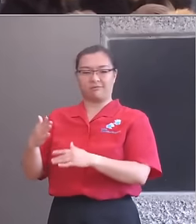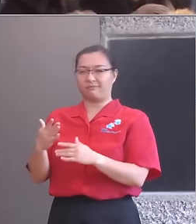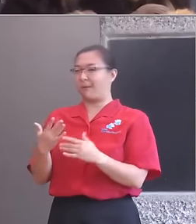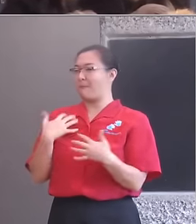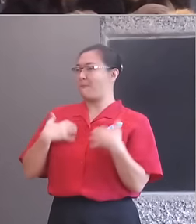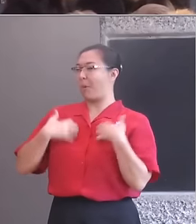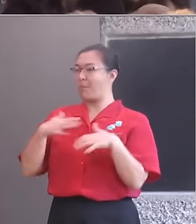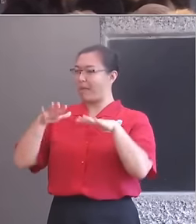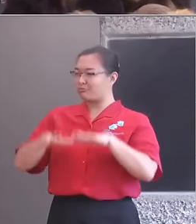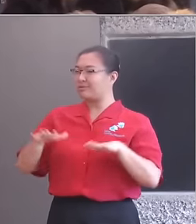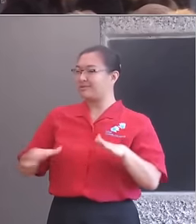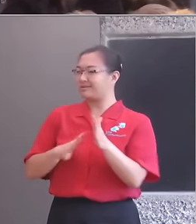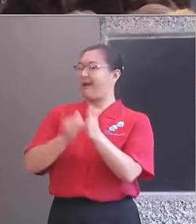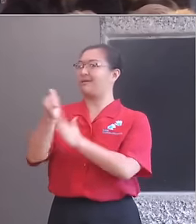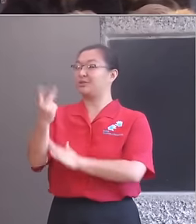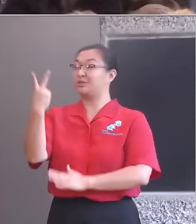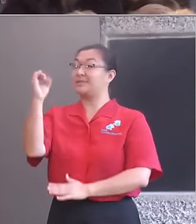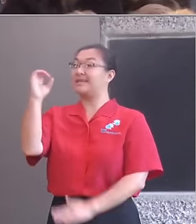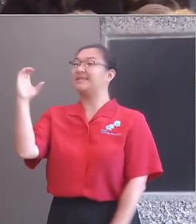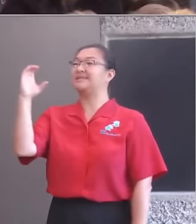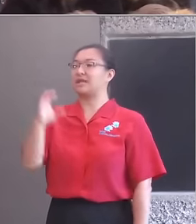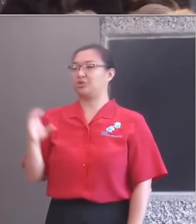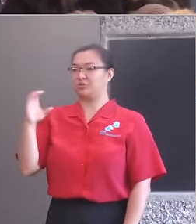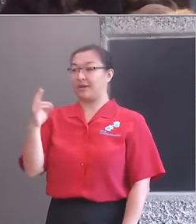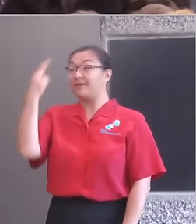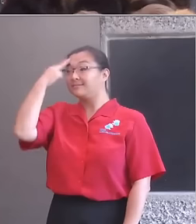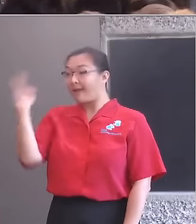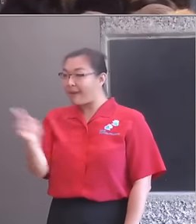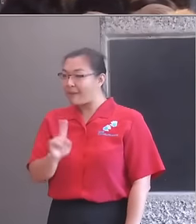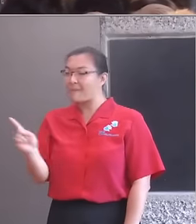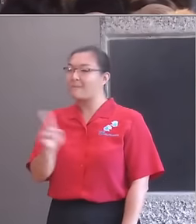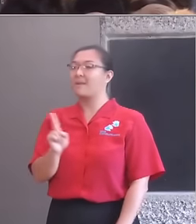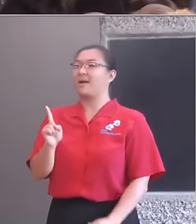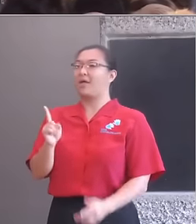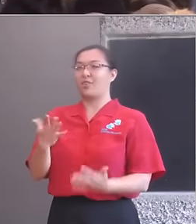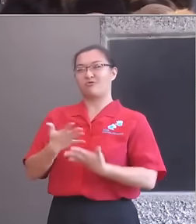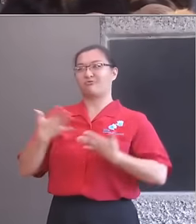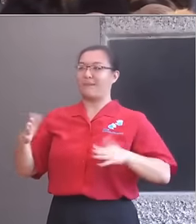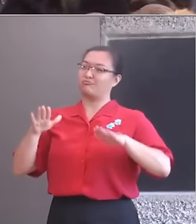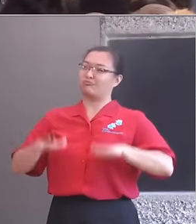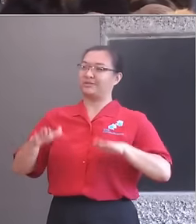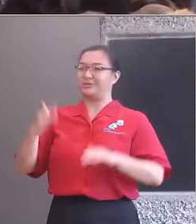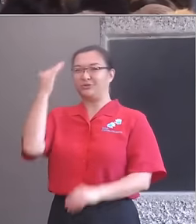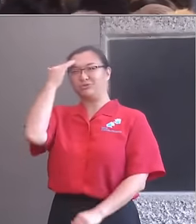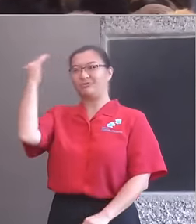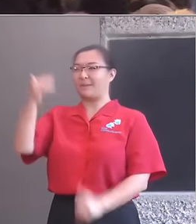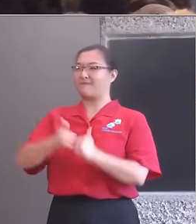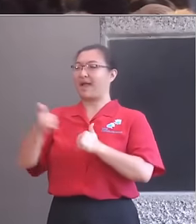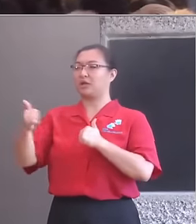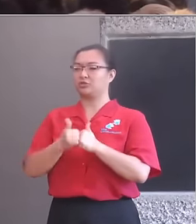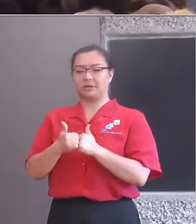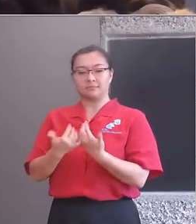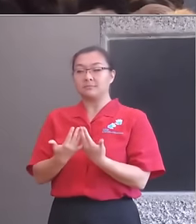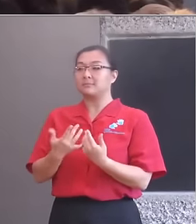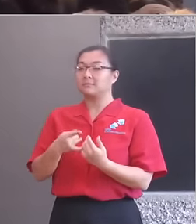20th century entitled The Great British Dream Factory. And his thesis is startling in that it's so true,